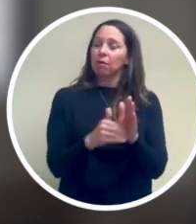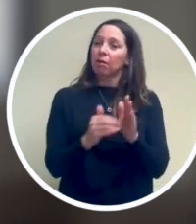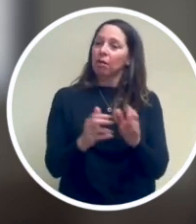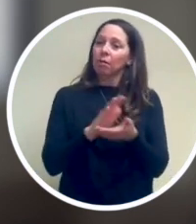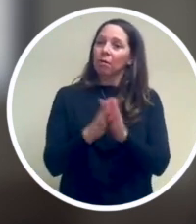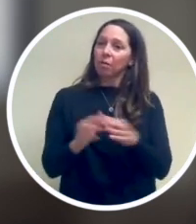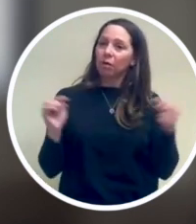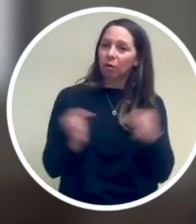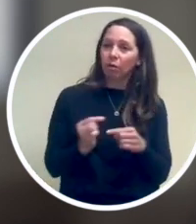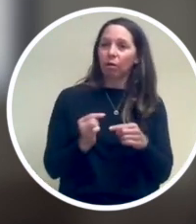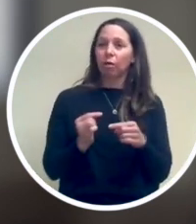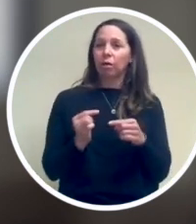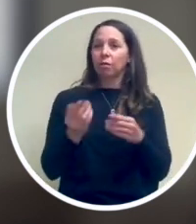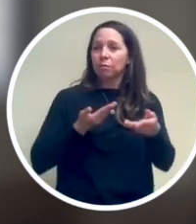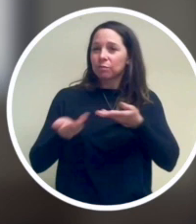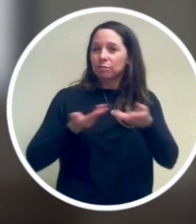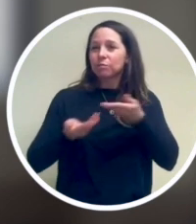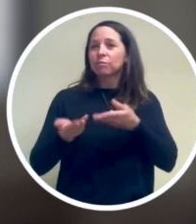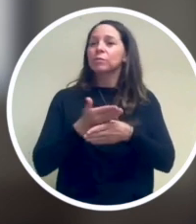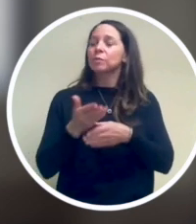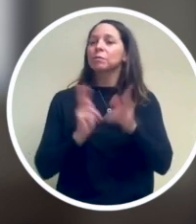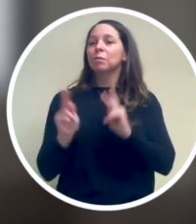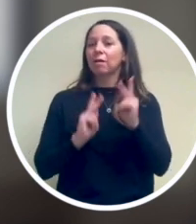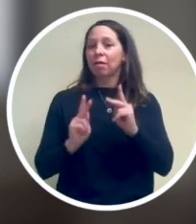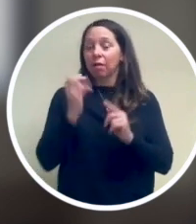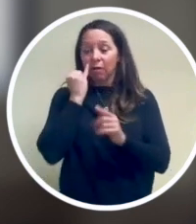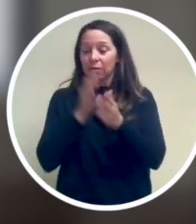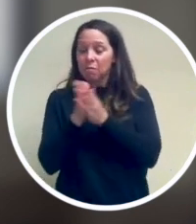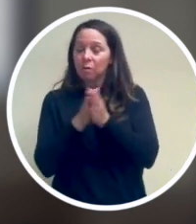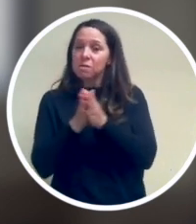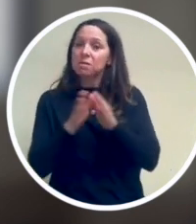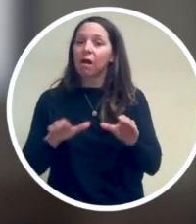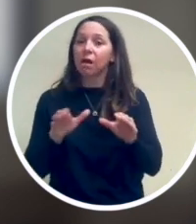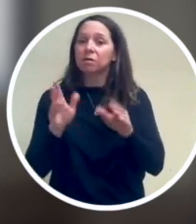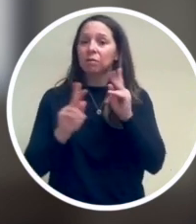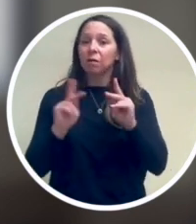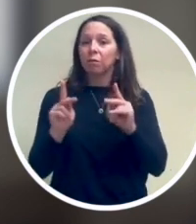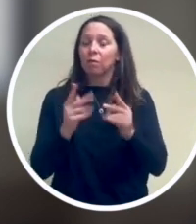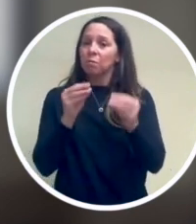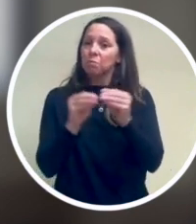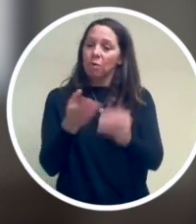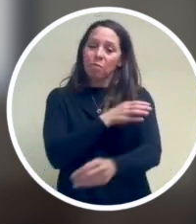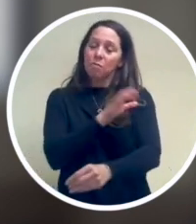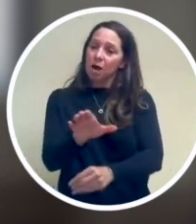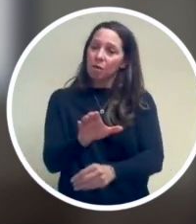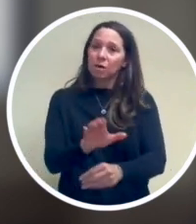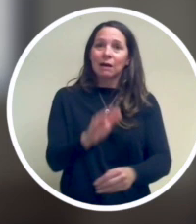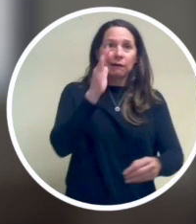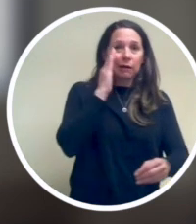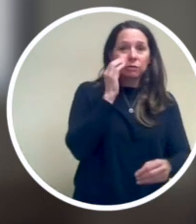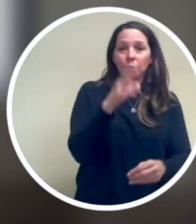hurt and misunderstanding between people of different backgrounds. But when they motivate the actions of those with greater power,